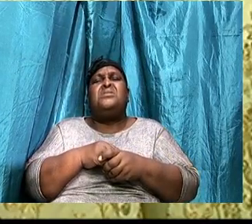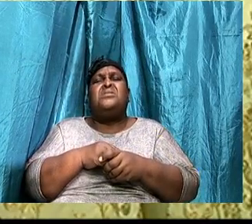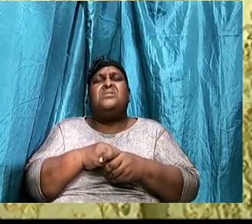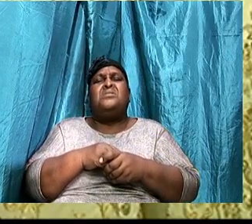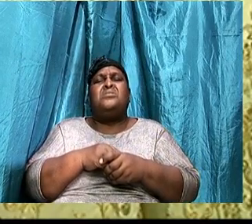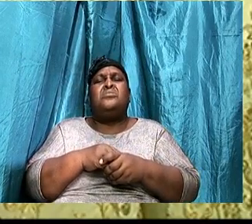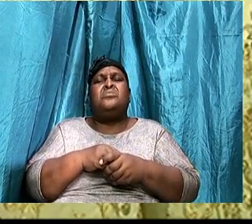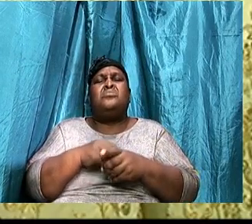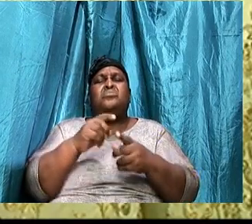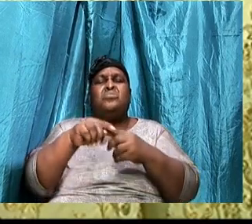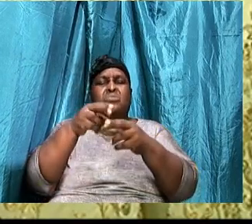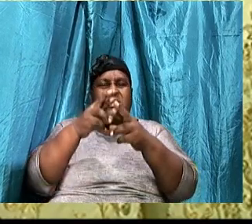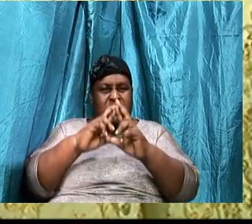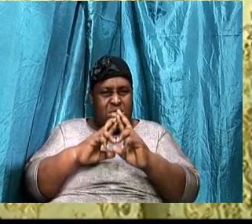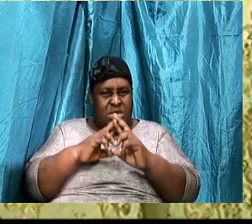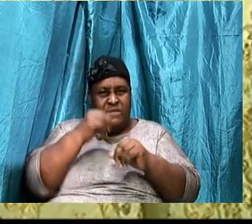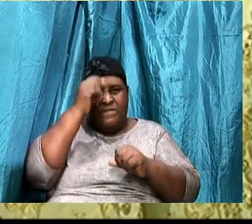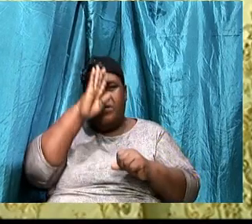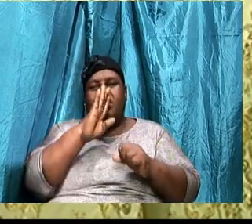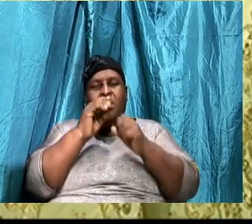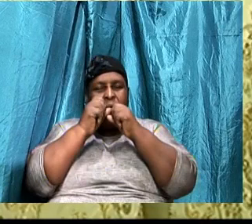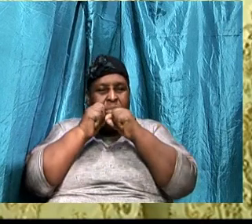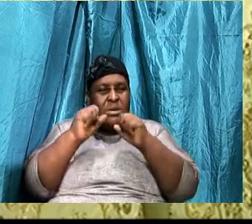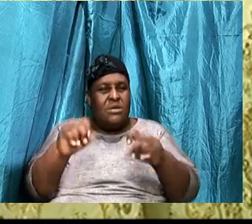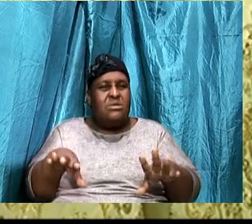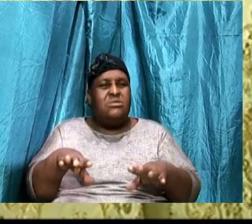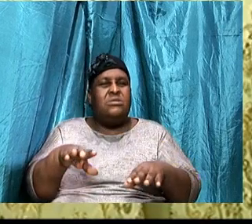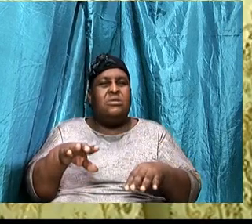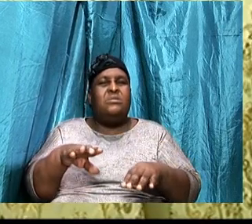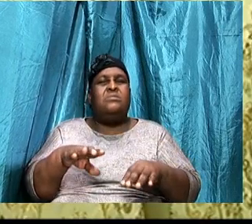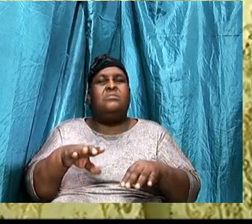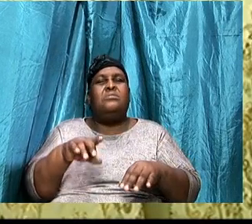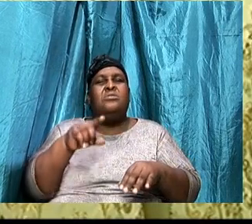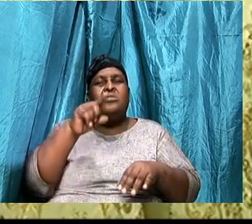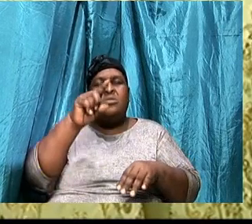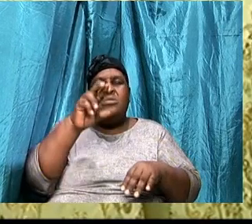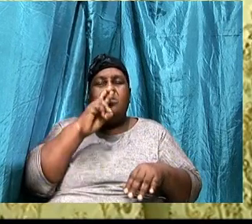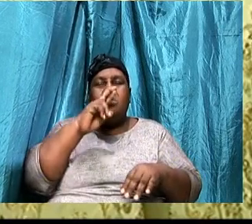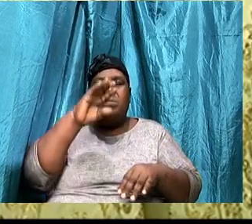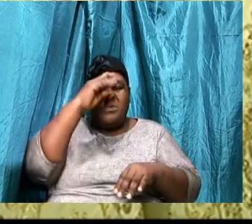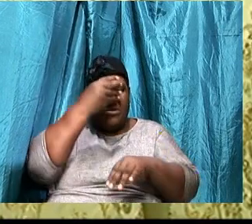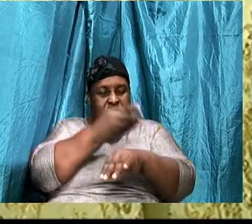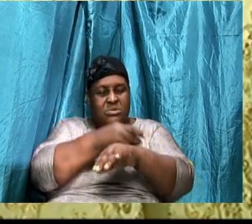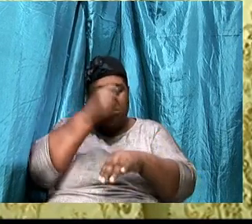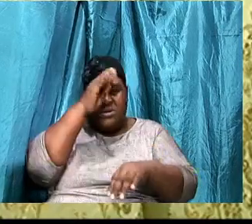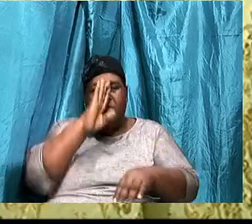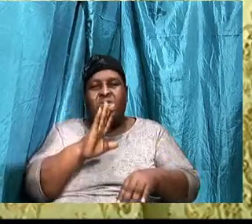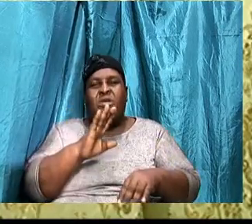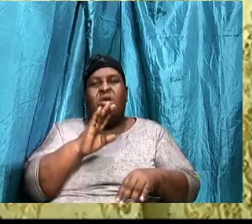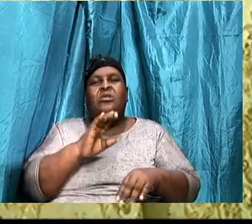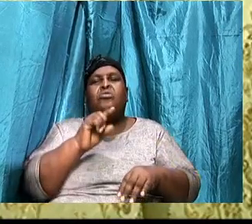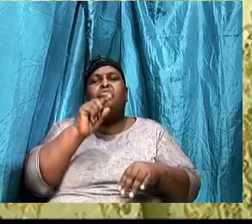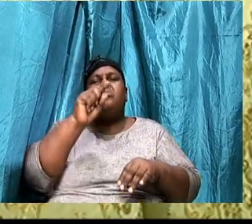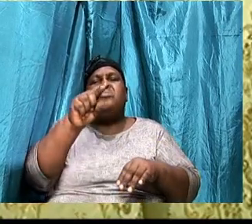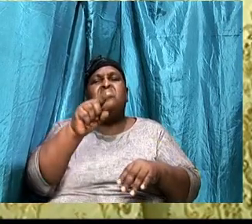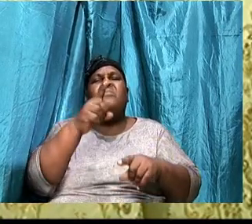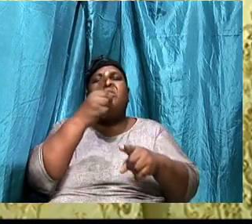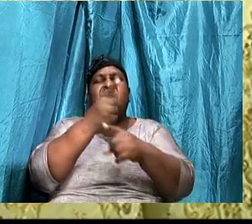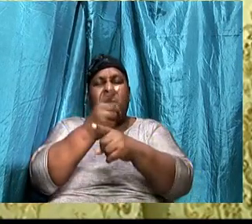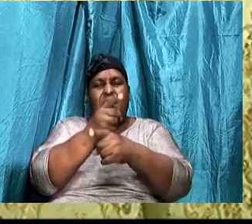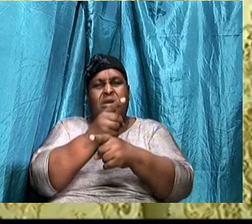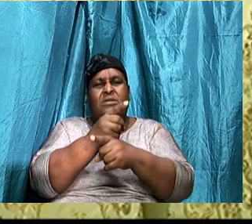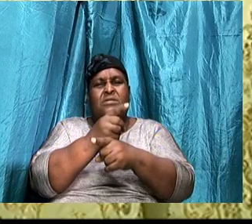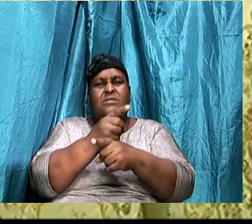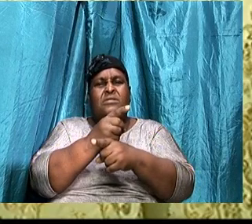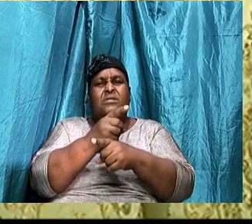right there with Jesus Christ. Because Jesus has shed his blood. And he has now brought